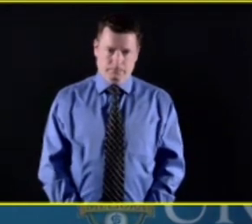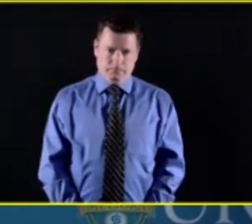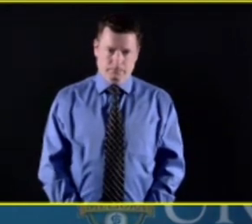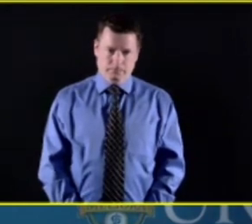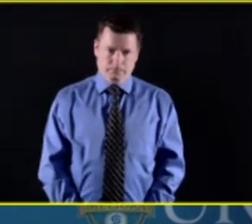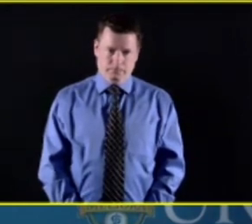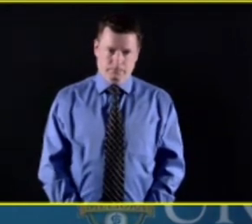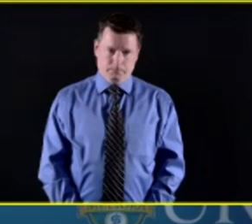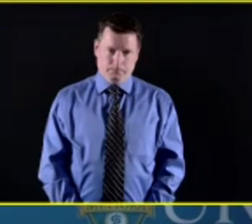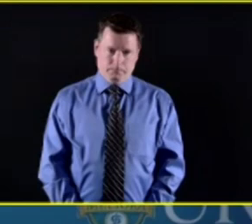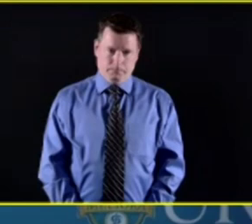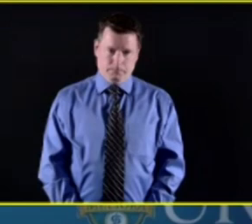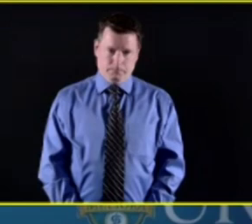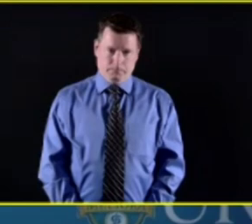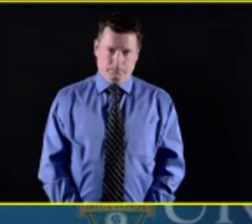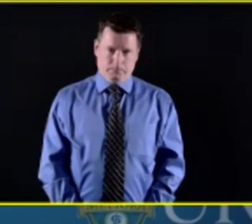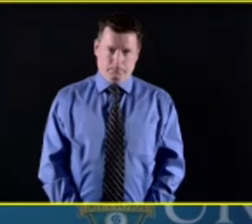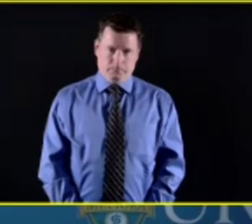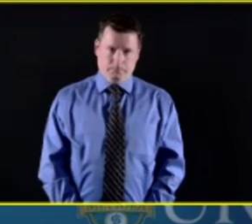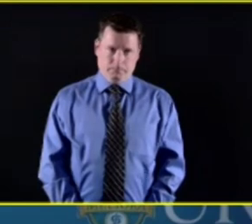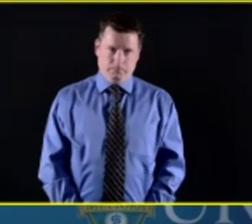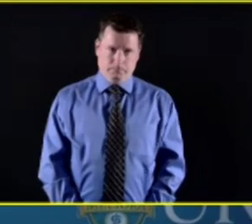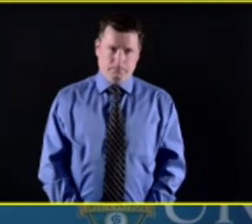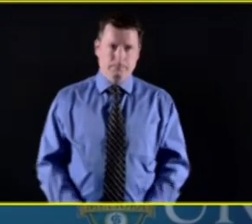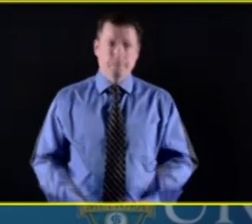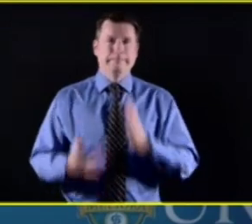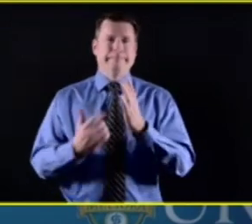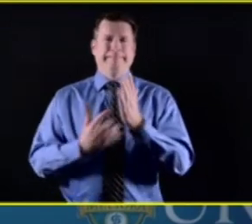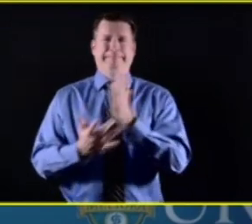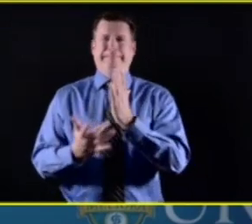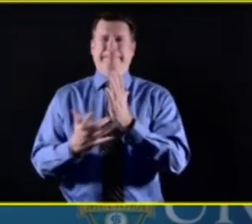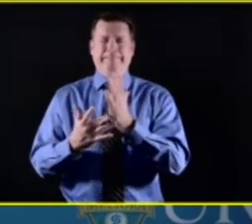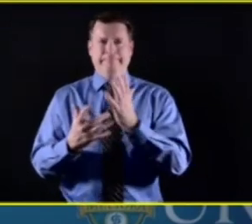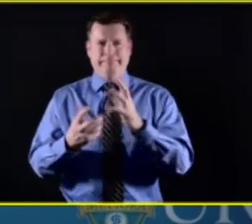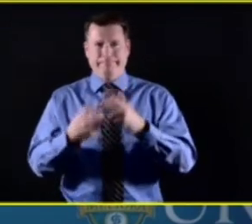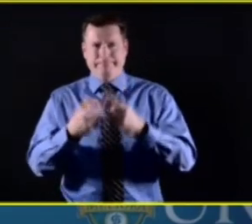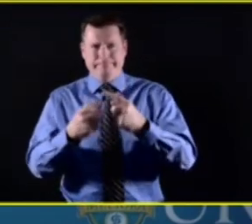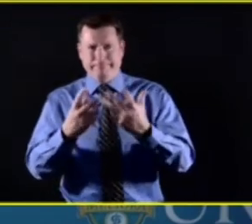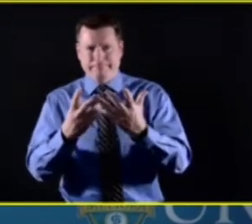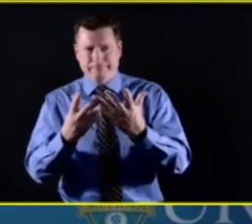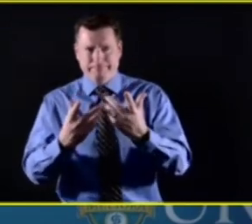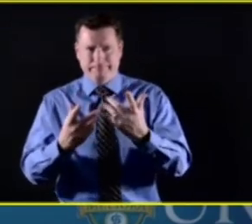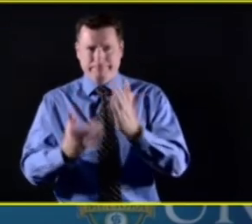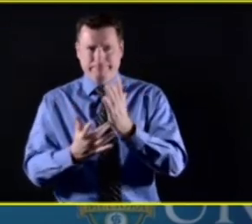If we figure out how to unmute all, we'll, just open it up in case there's anyone I've missed that wanted to unmute.